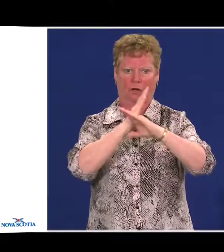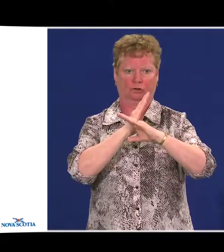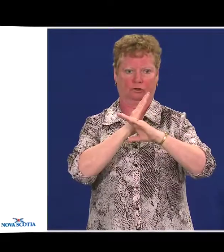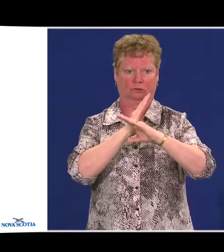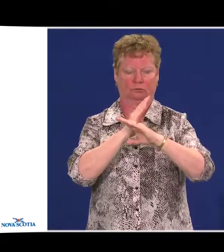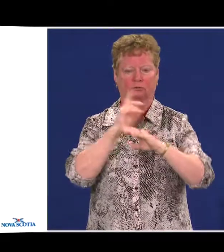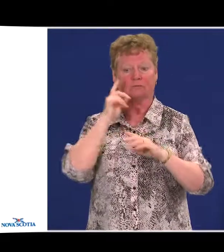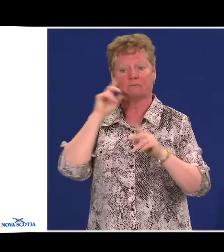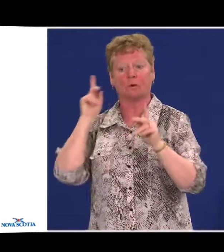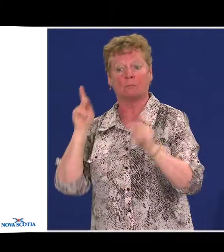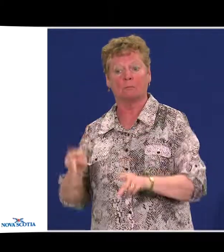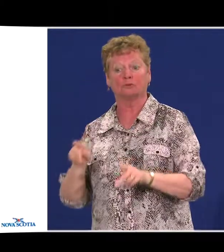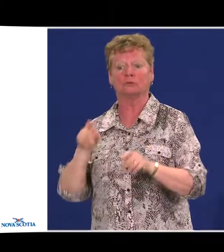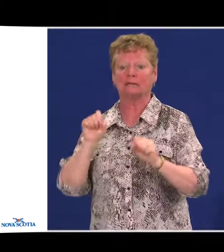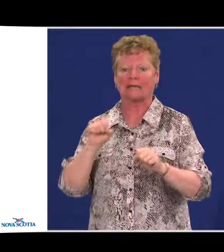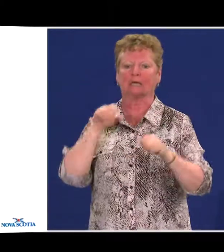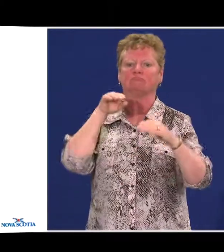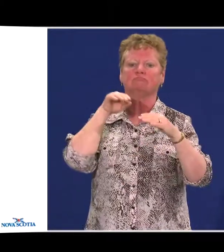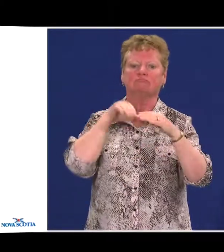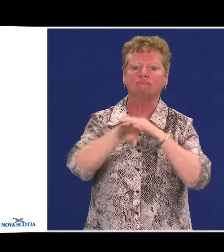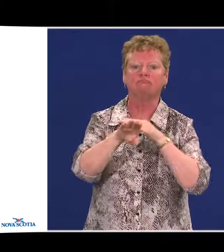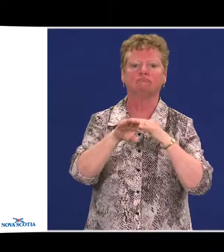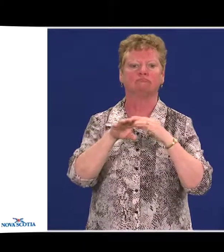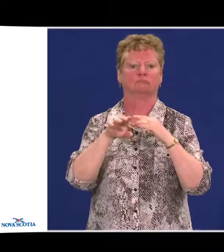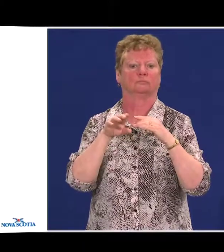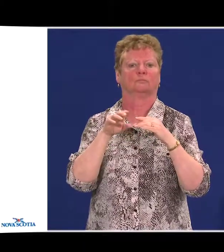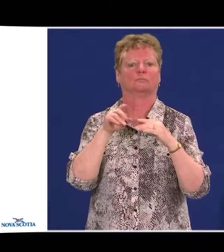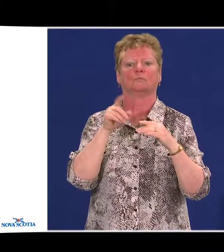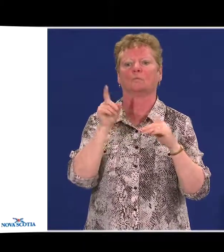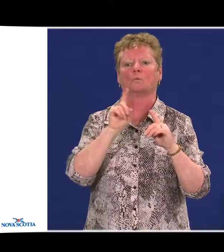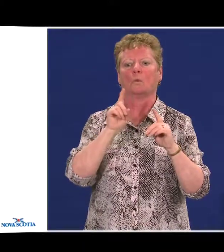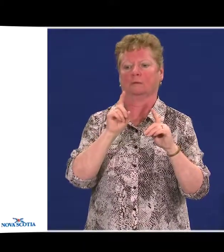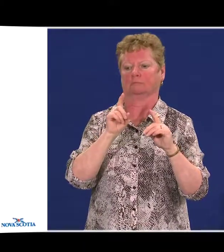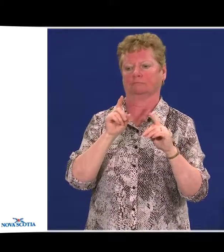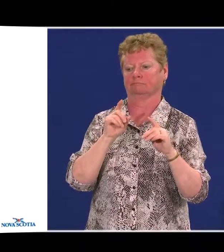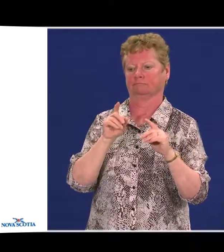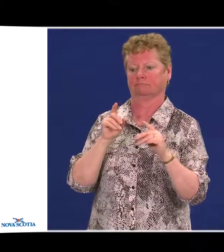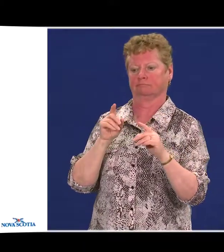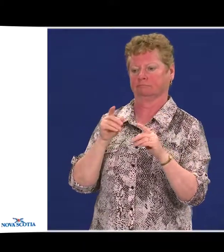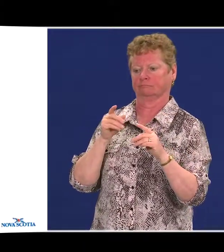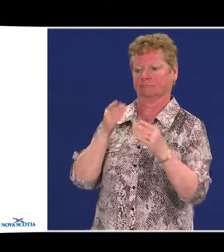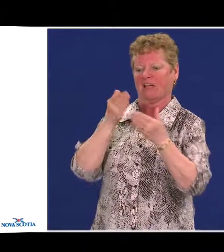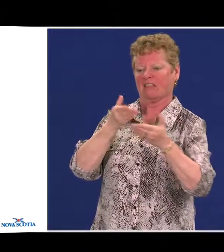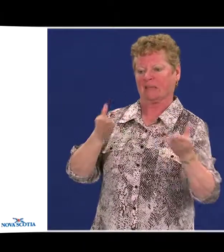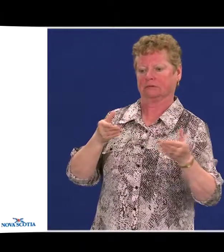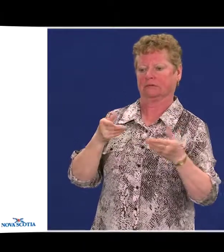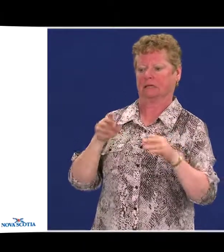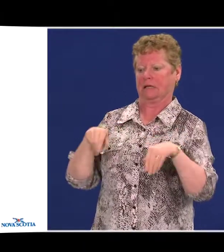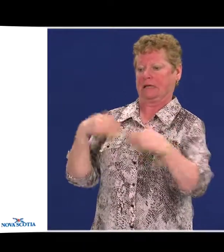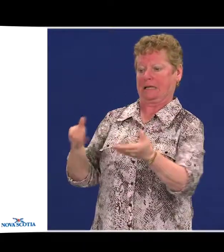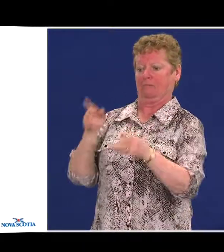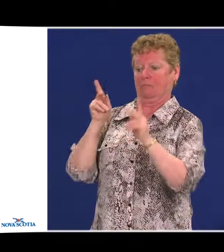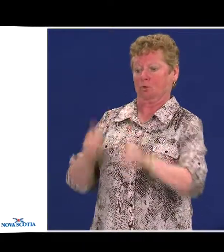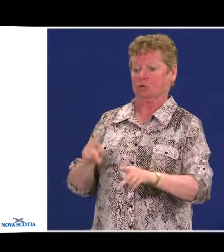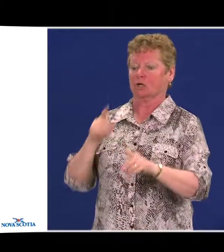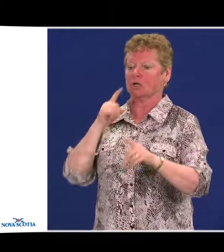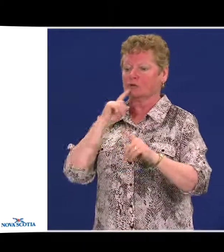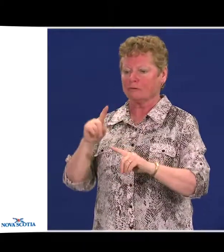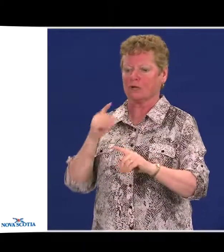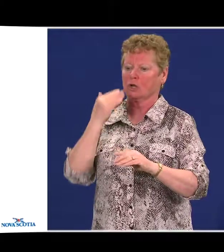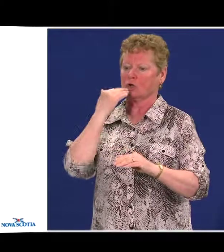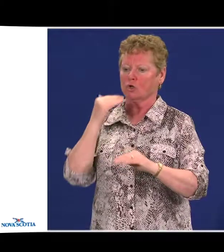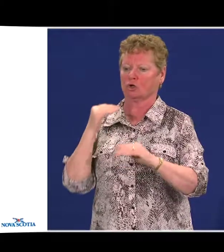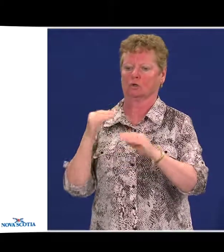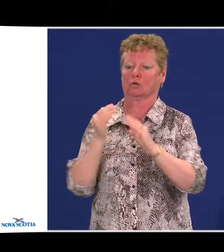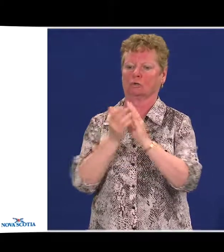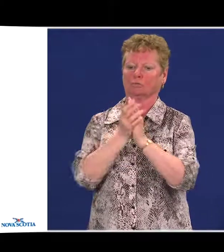from accessing those things that will give the person equality of opportunity and outcome.